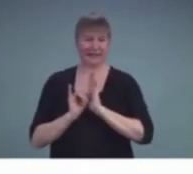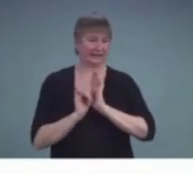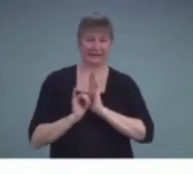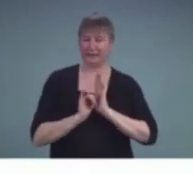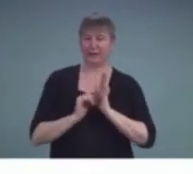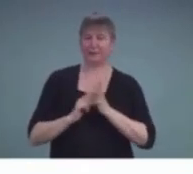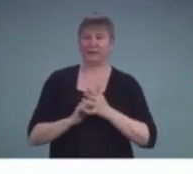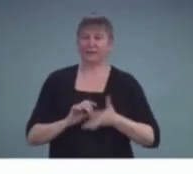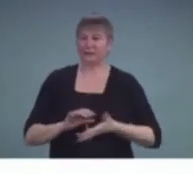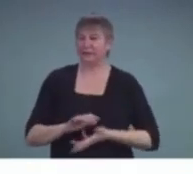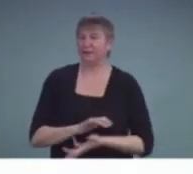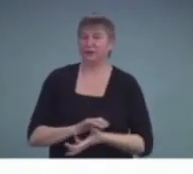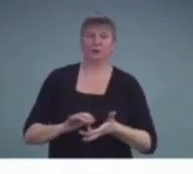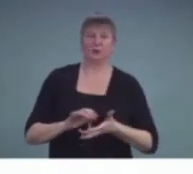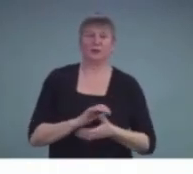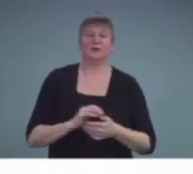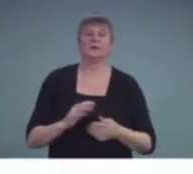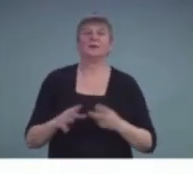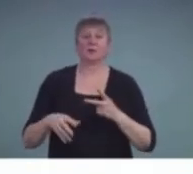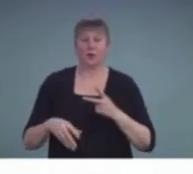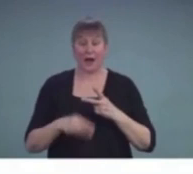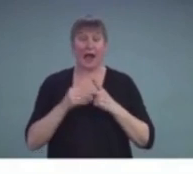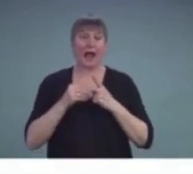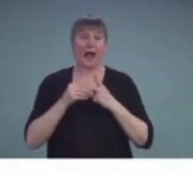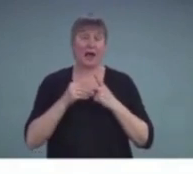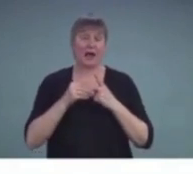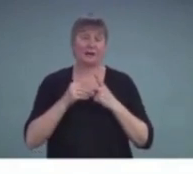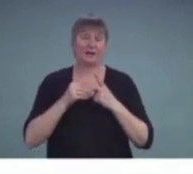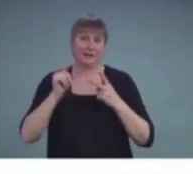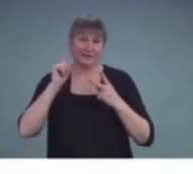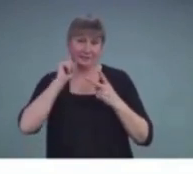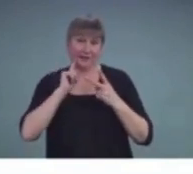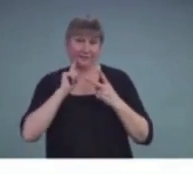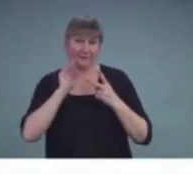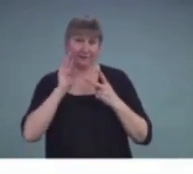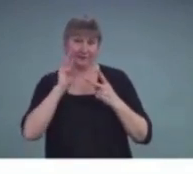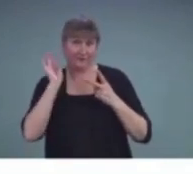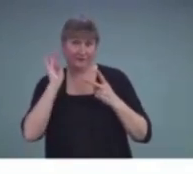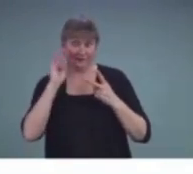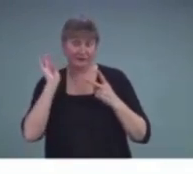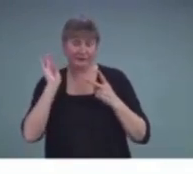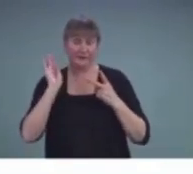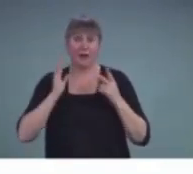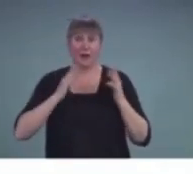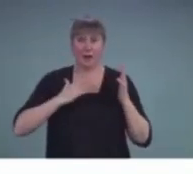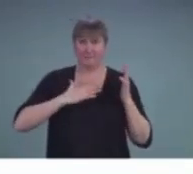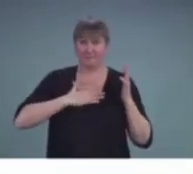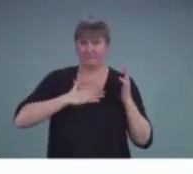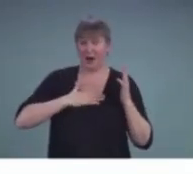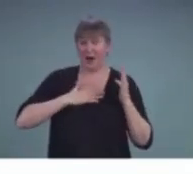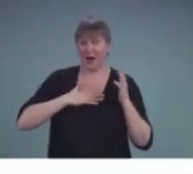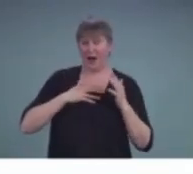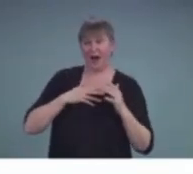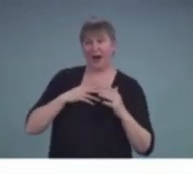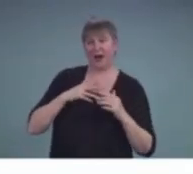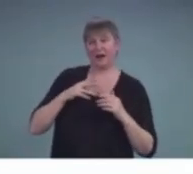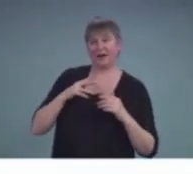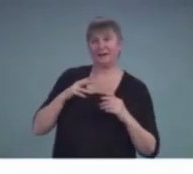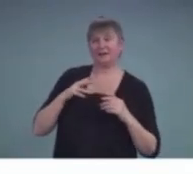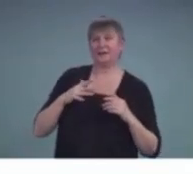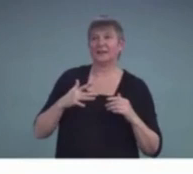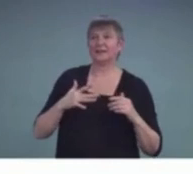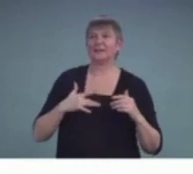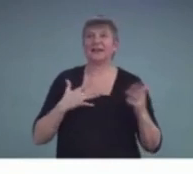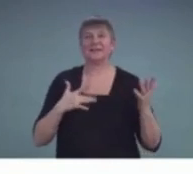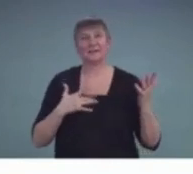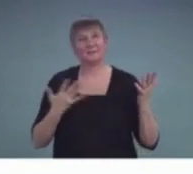on to that a person with hearing loss. And my sense with this is if we deny